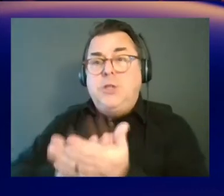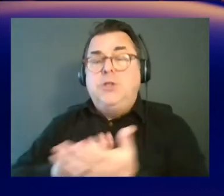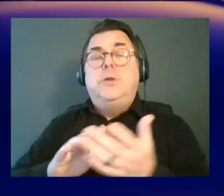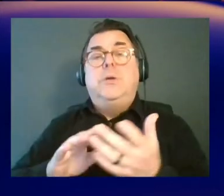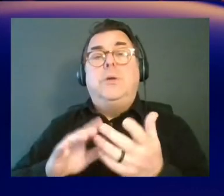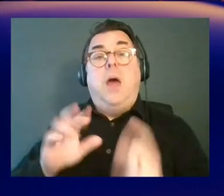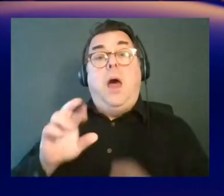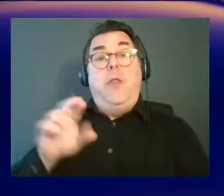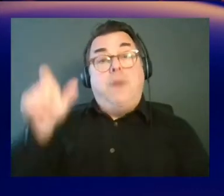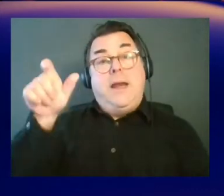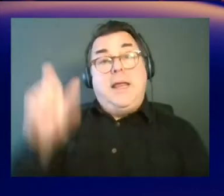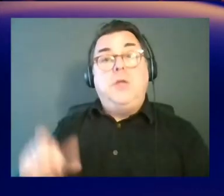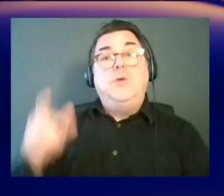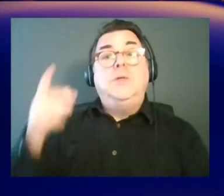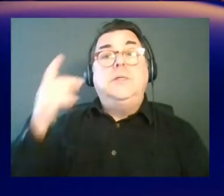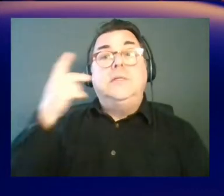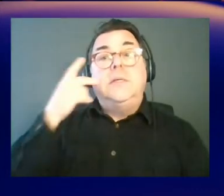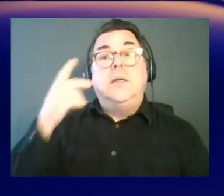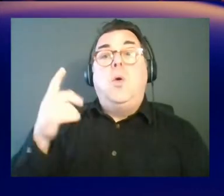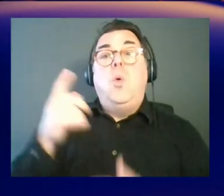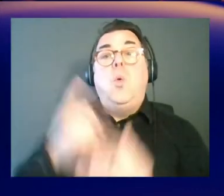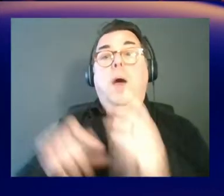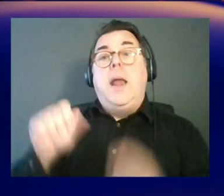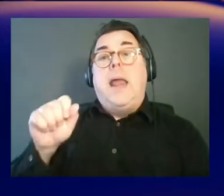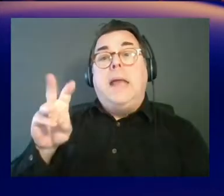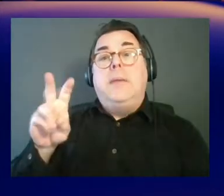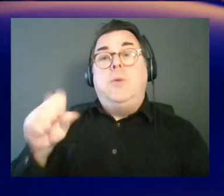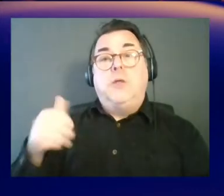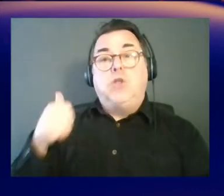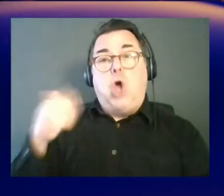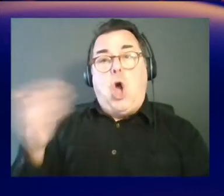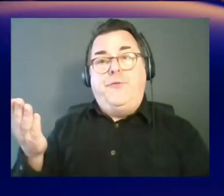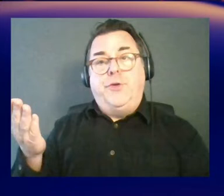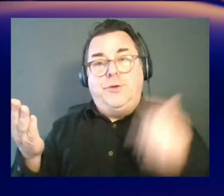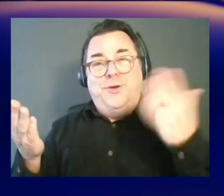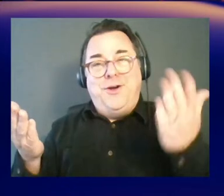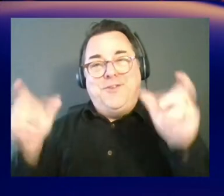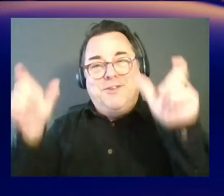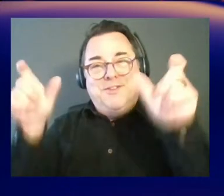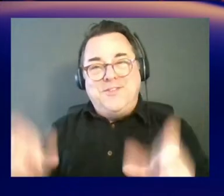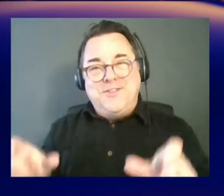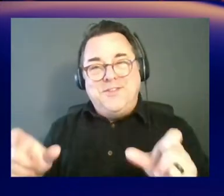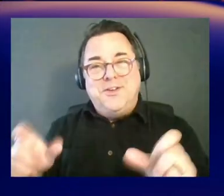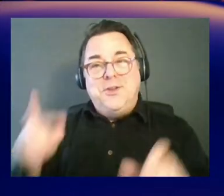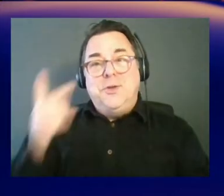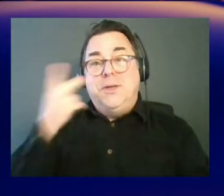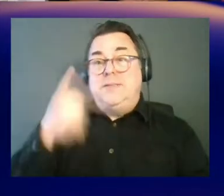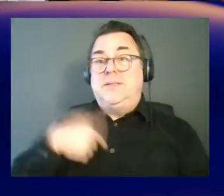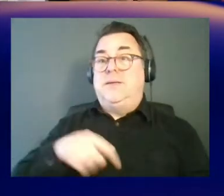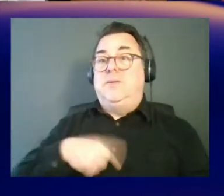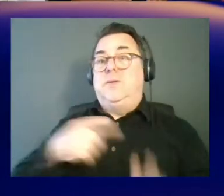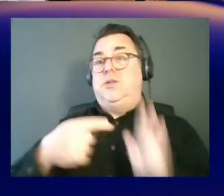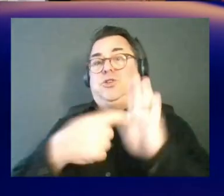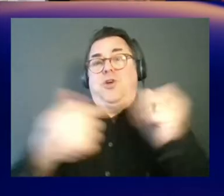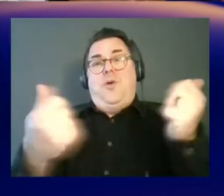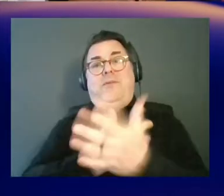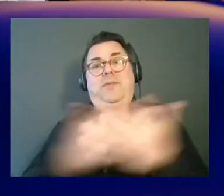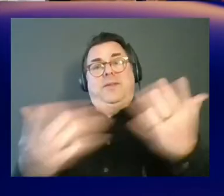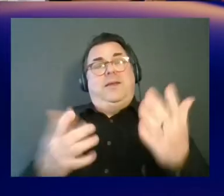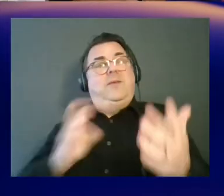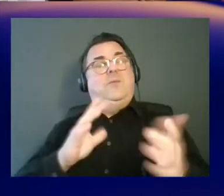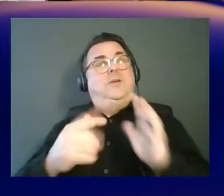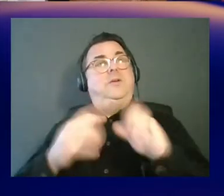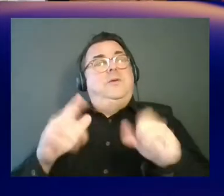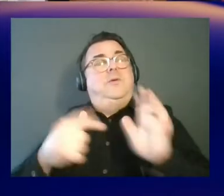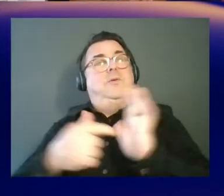you're going to see the resources on AWS. Nice. And the beauty of it is, you can see, we literally surface an S3 bucket, and most of the data